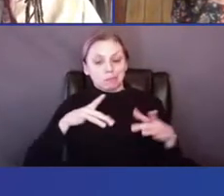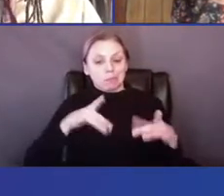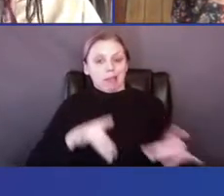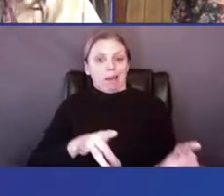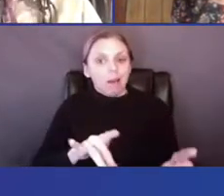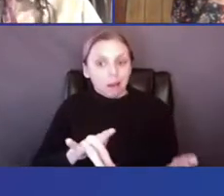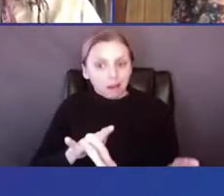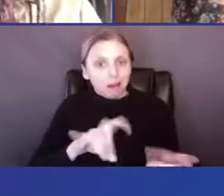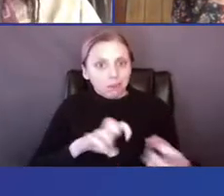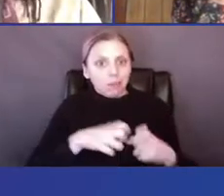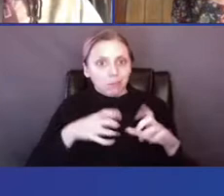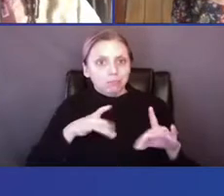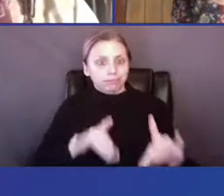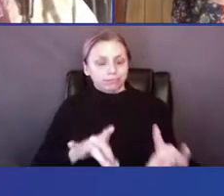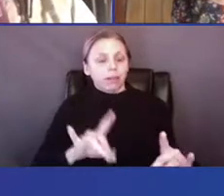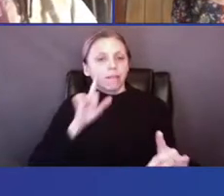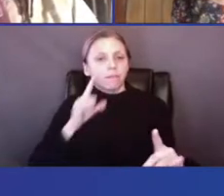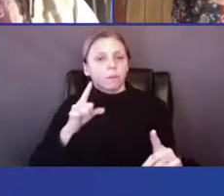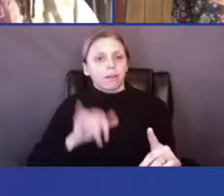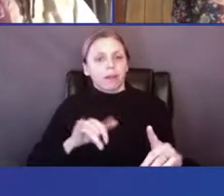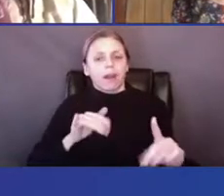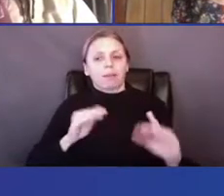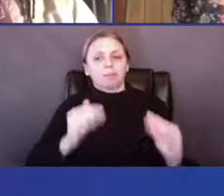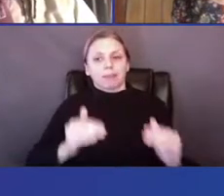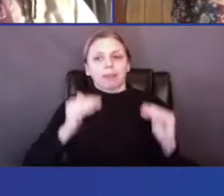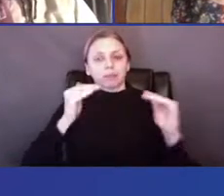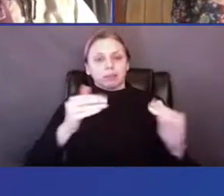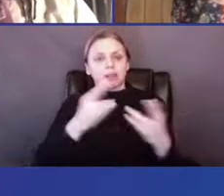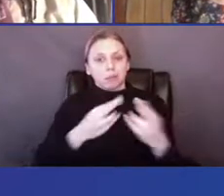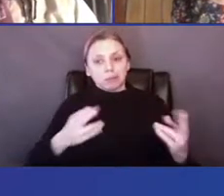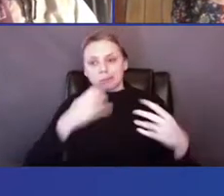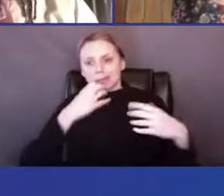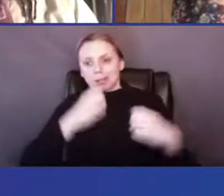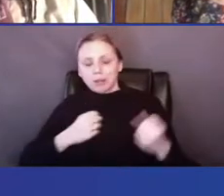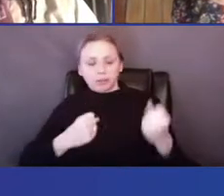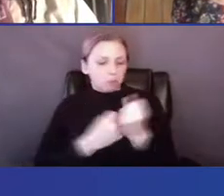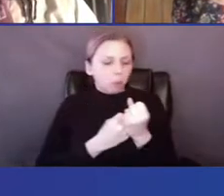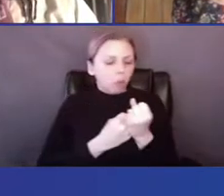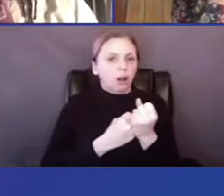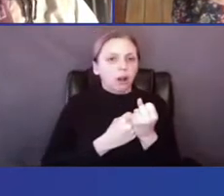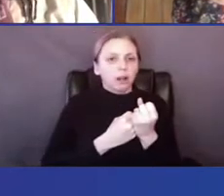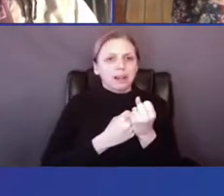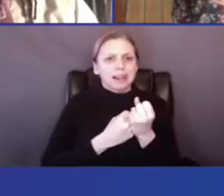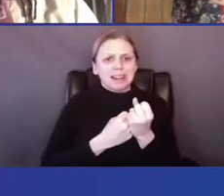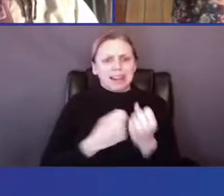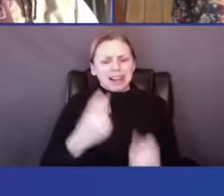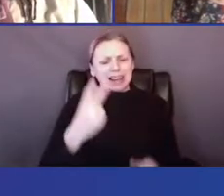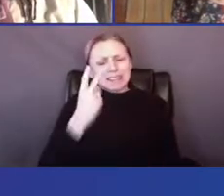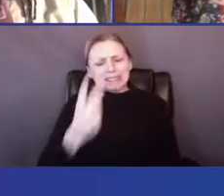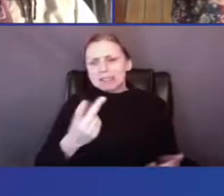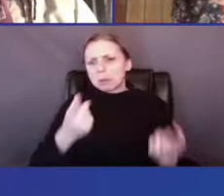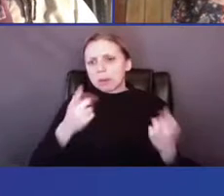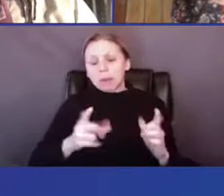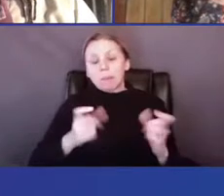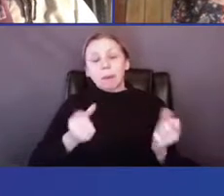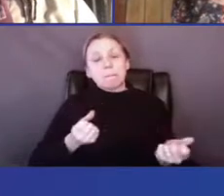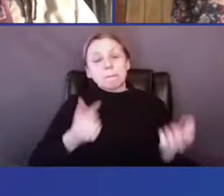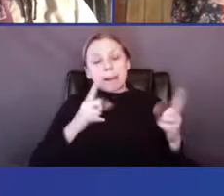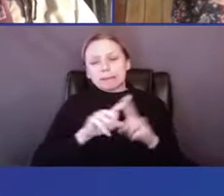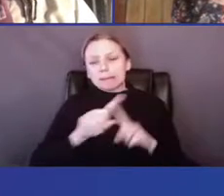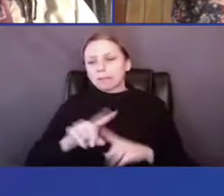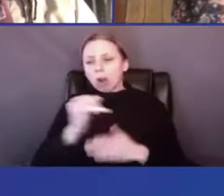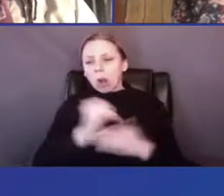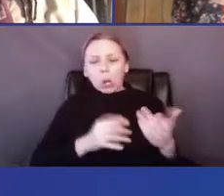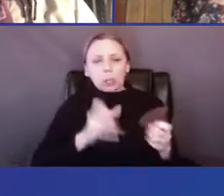toward increasing resourcing or care or support. Um, I see a huge uptick in arts labor activism